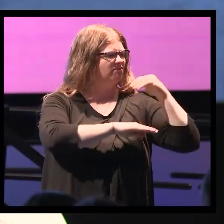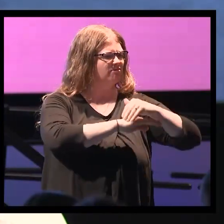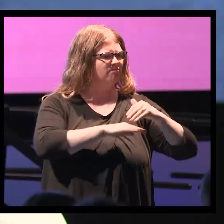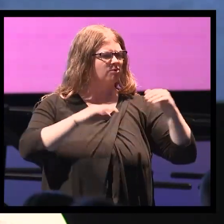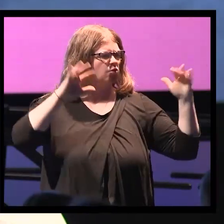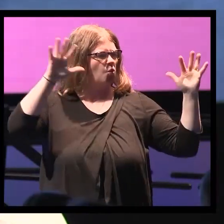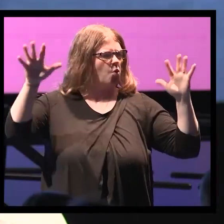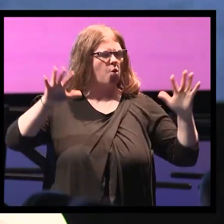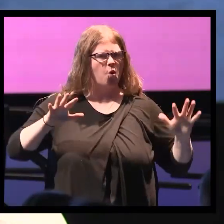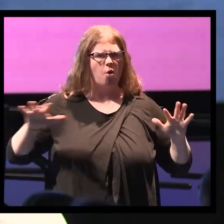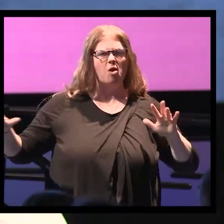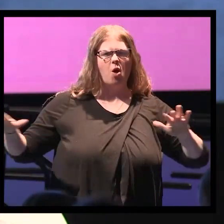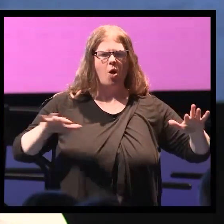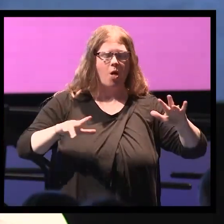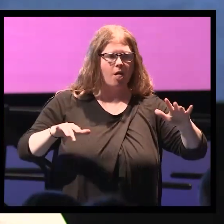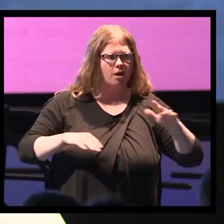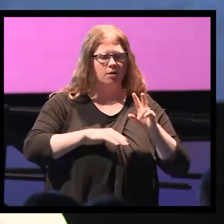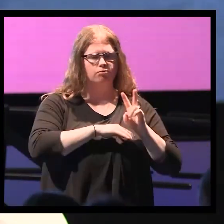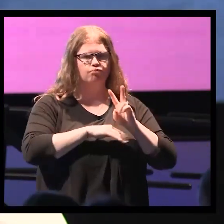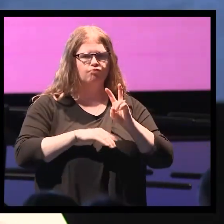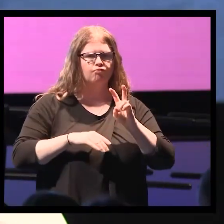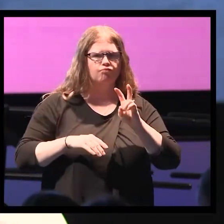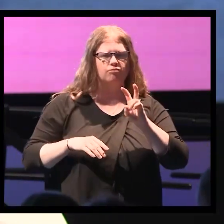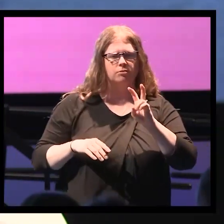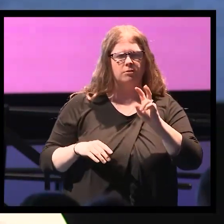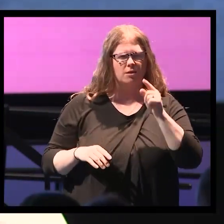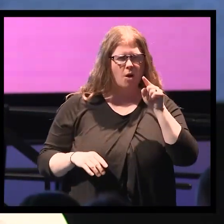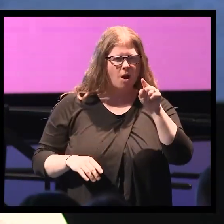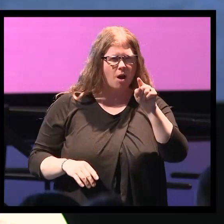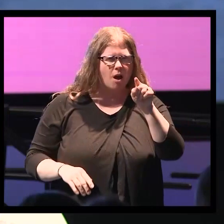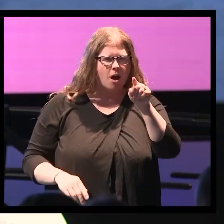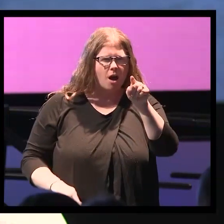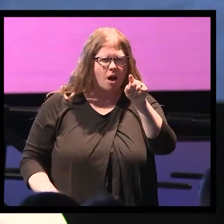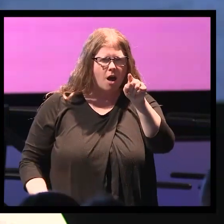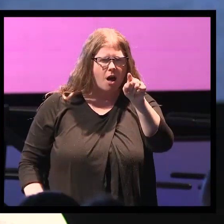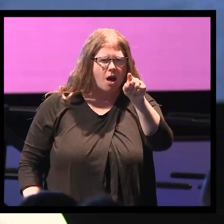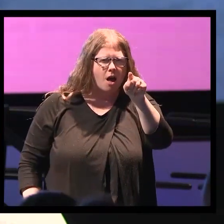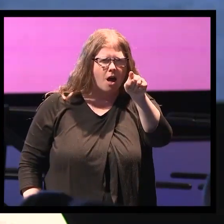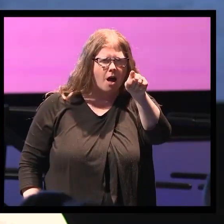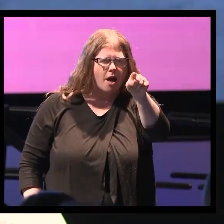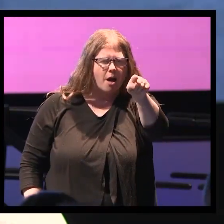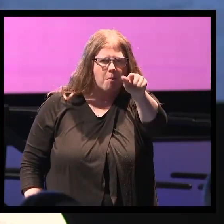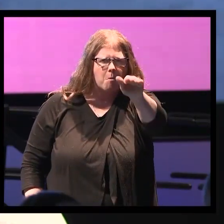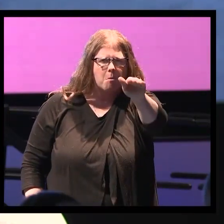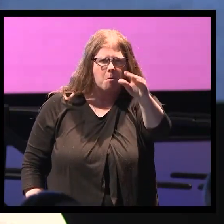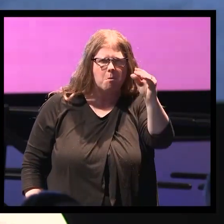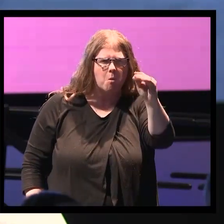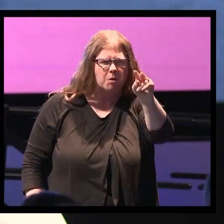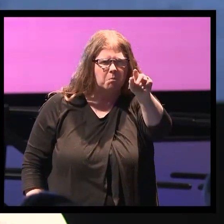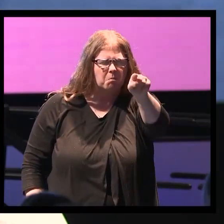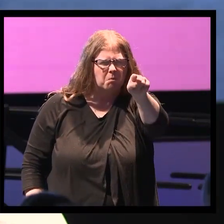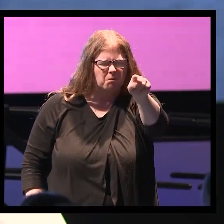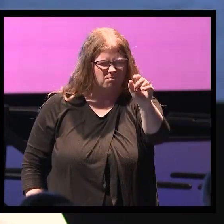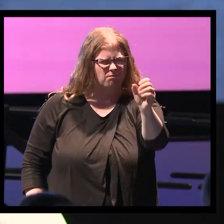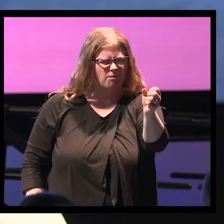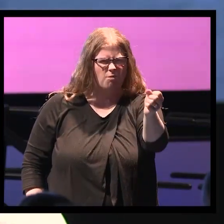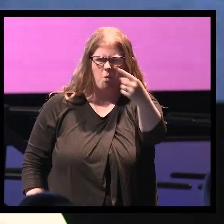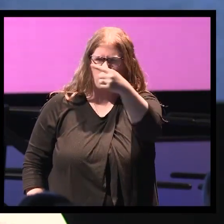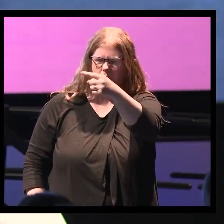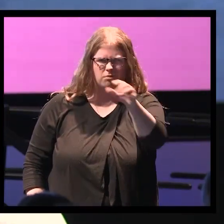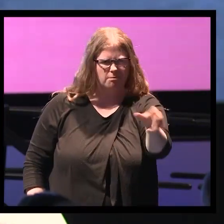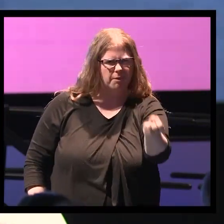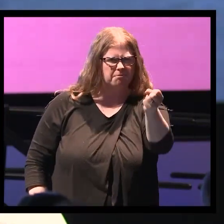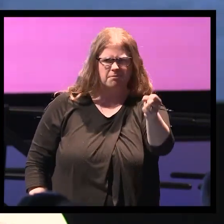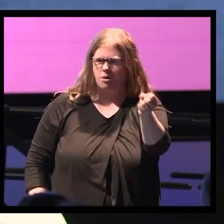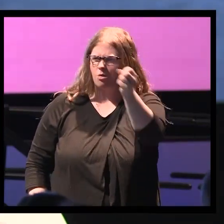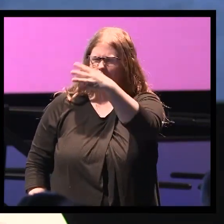and as a couple walked they saw in the very distance a small child who appeared to be picking something up